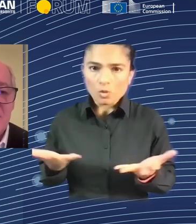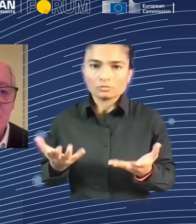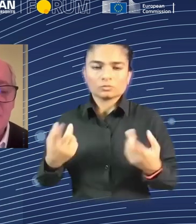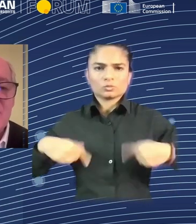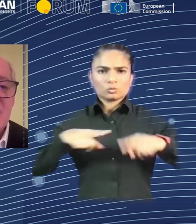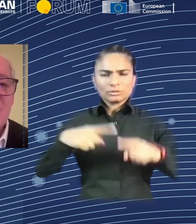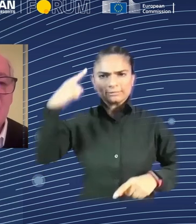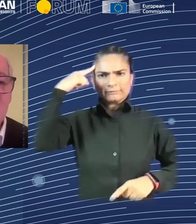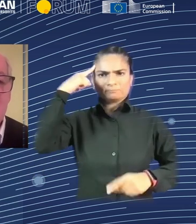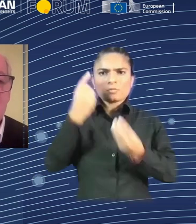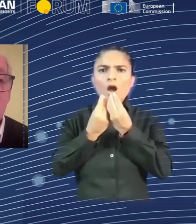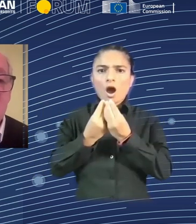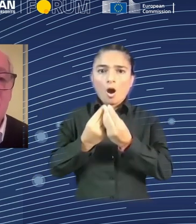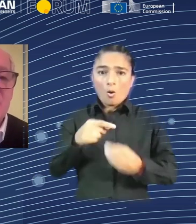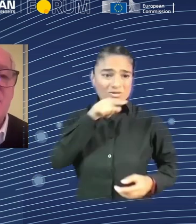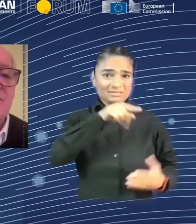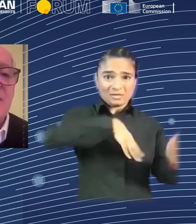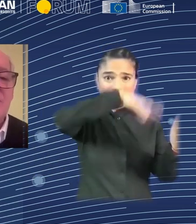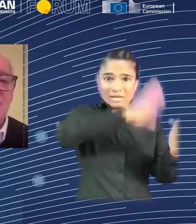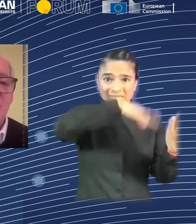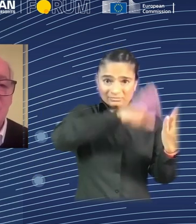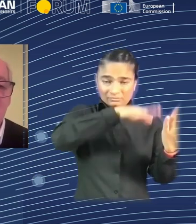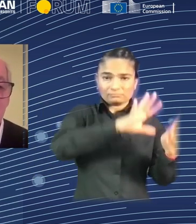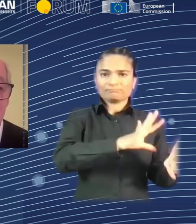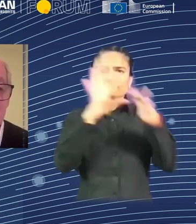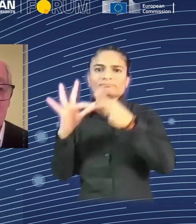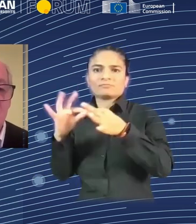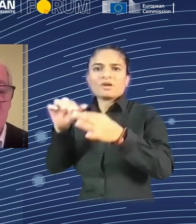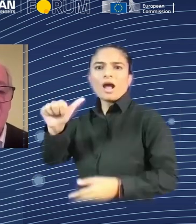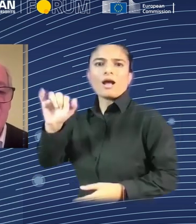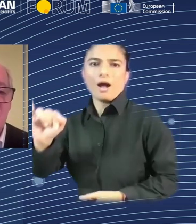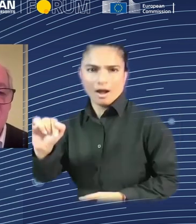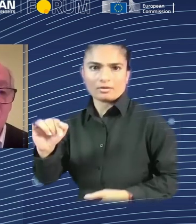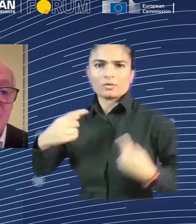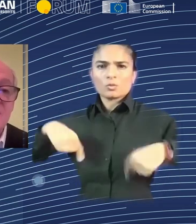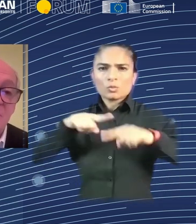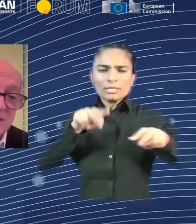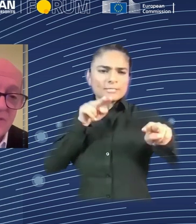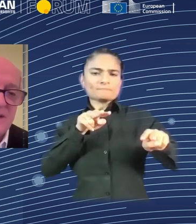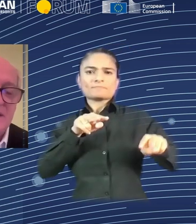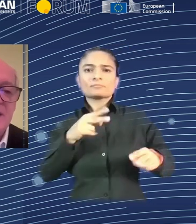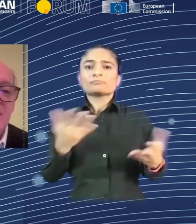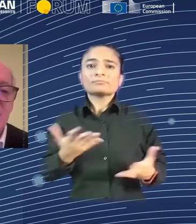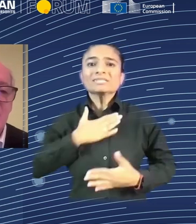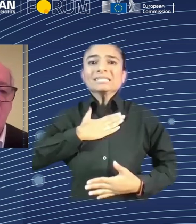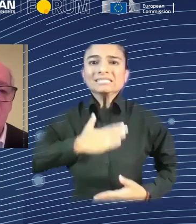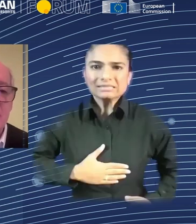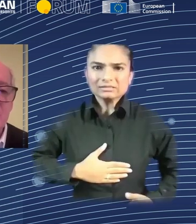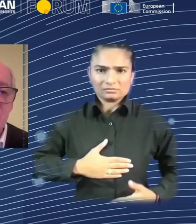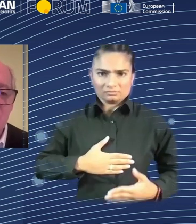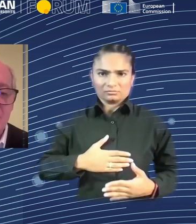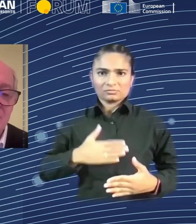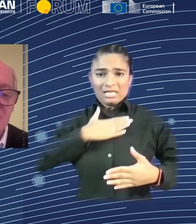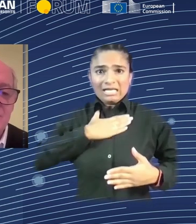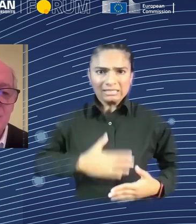by humans, because they're too expensive for human beings to do. And so a simple example of that would be